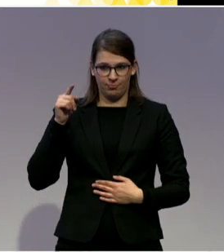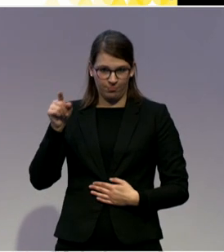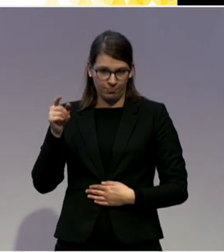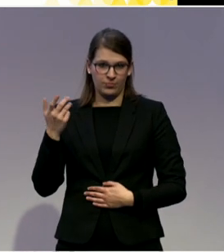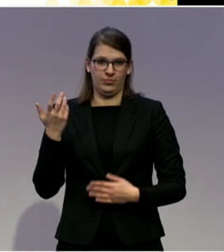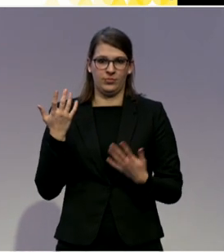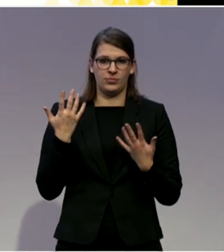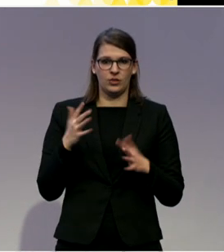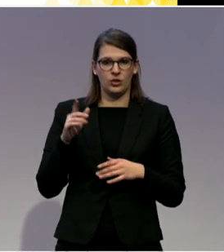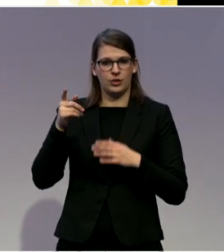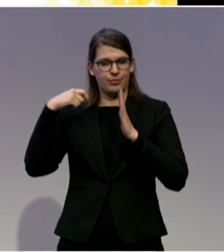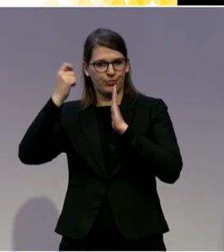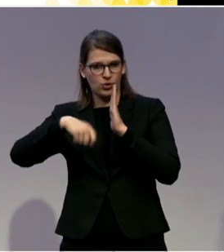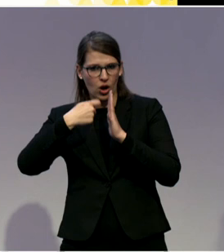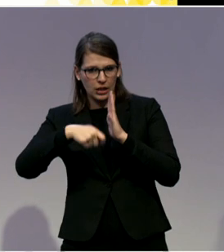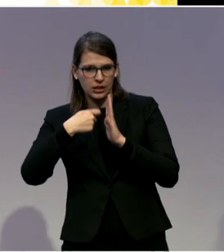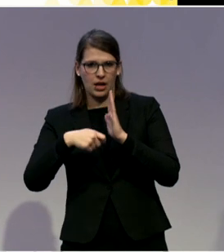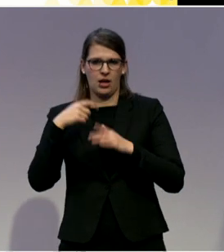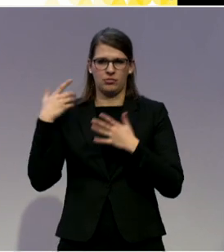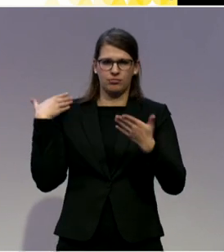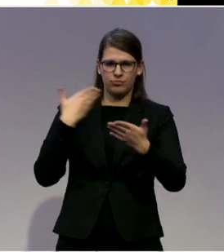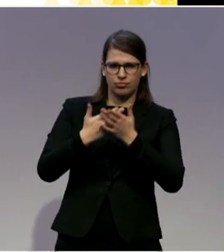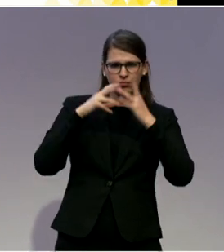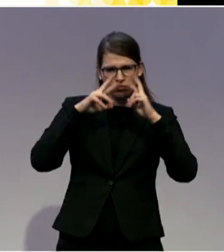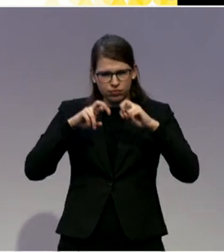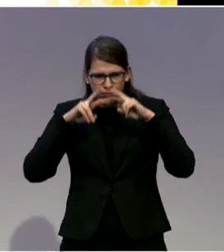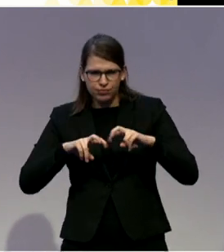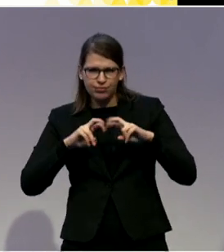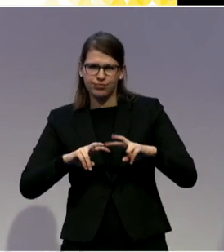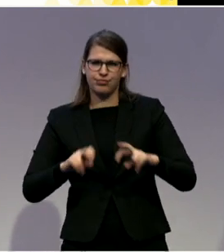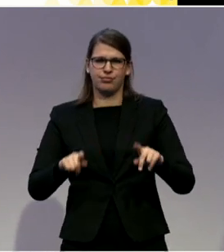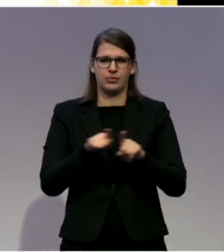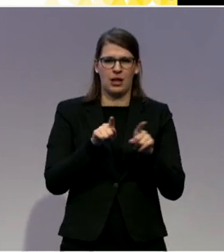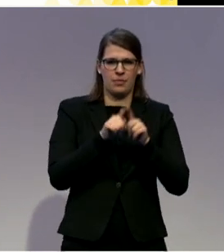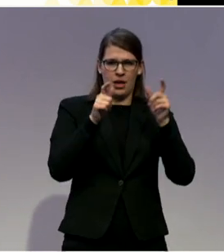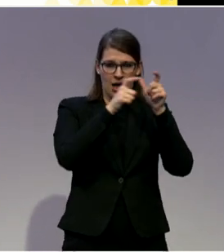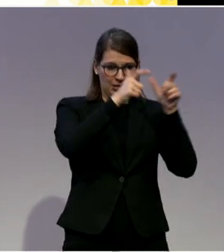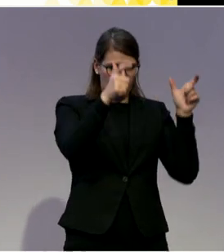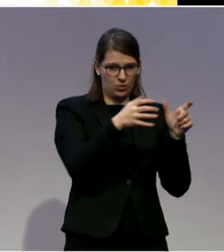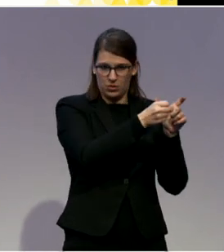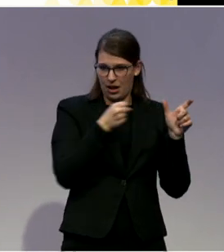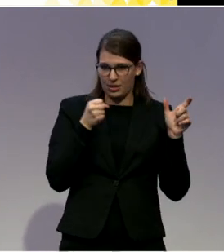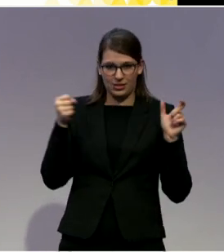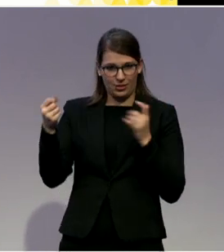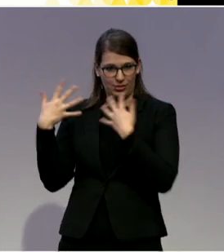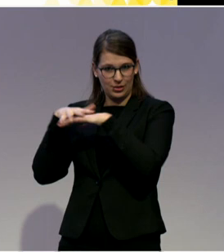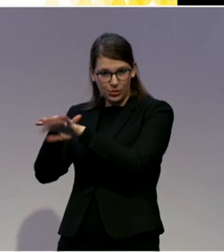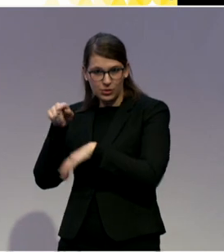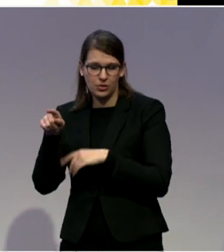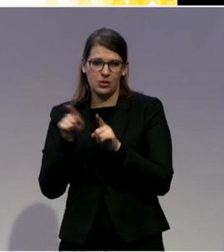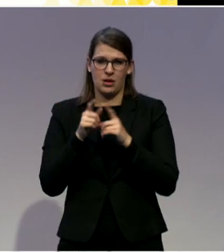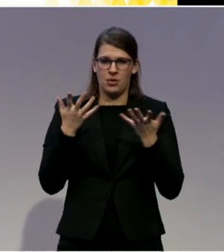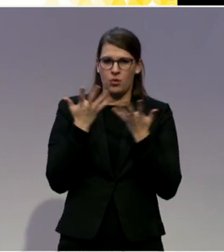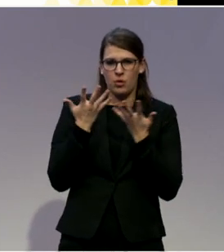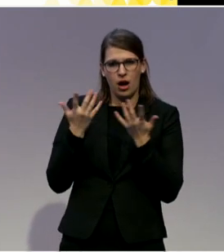drivers and barriers of de-institutionalization. And we did this project because we saw that there was a gap